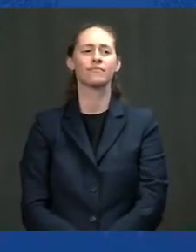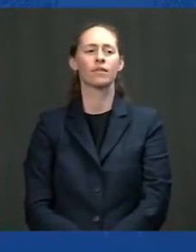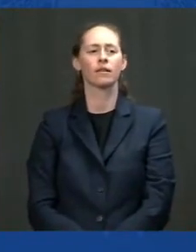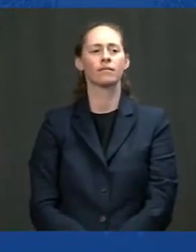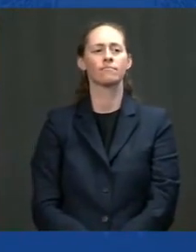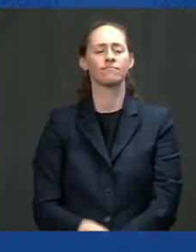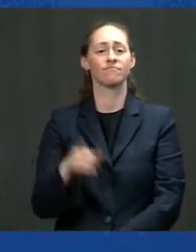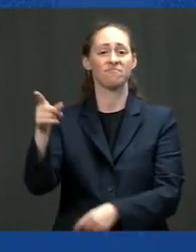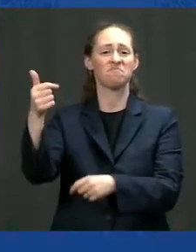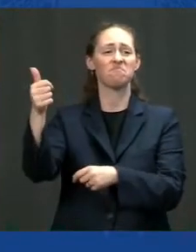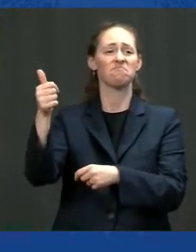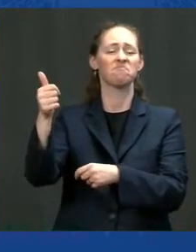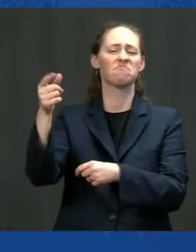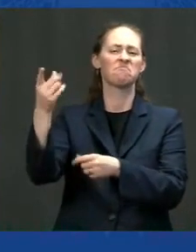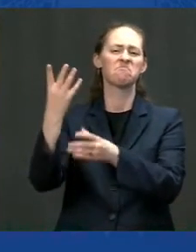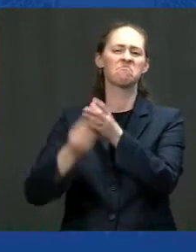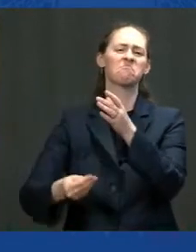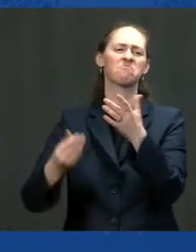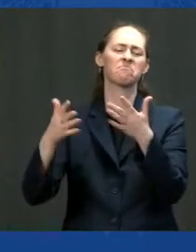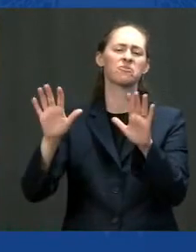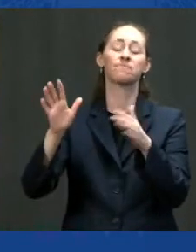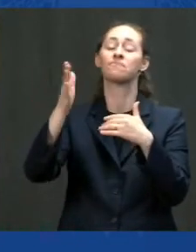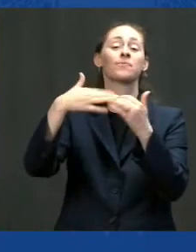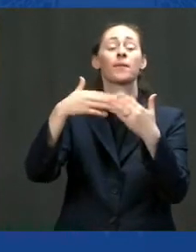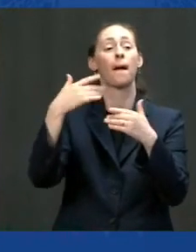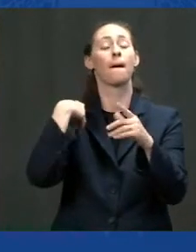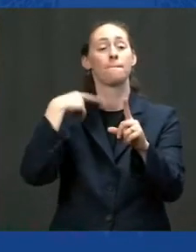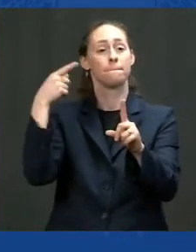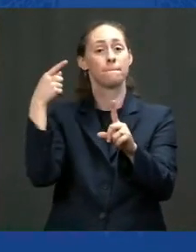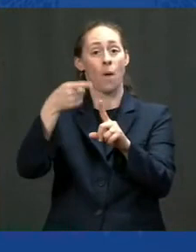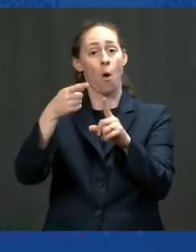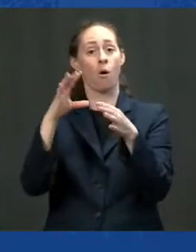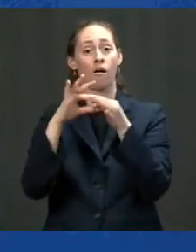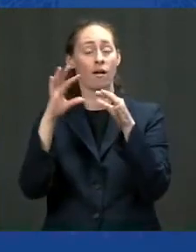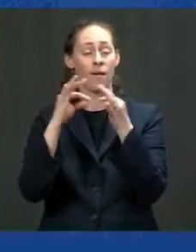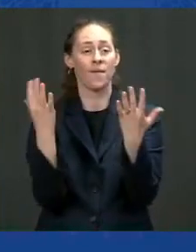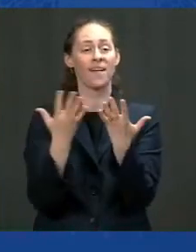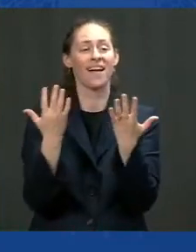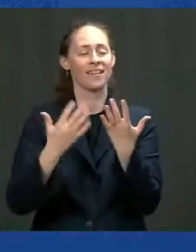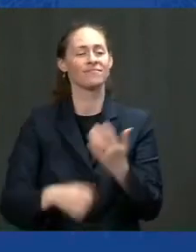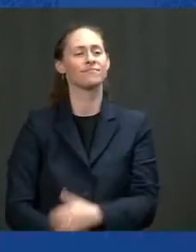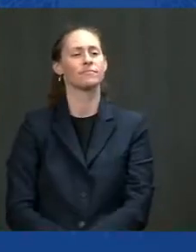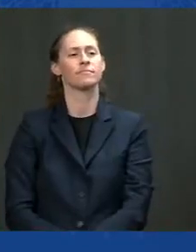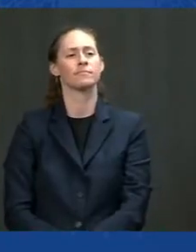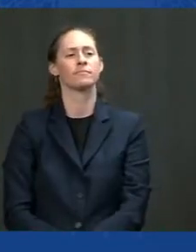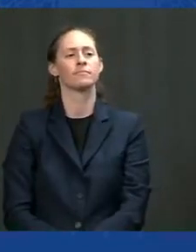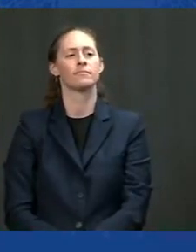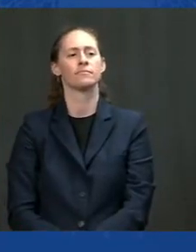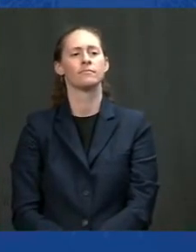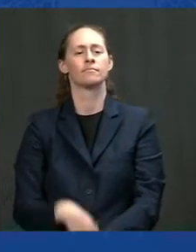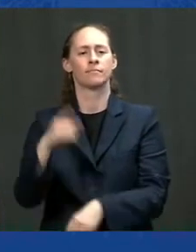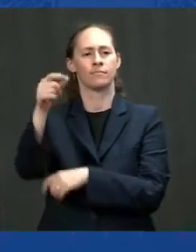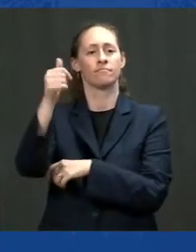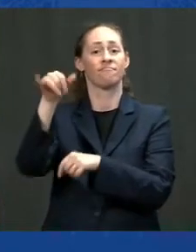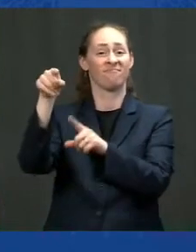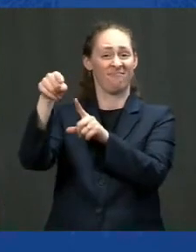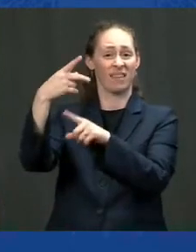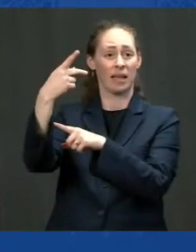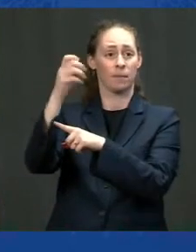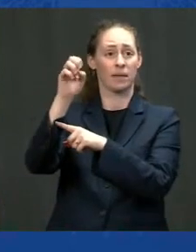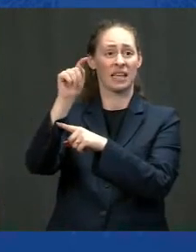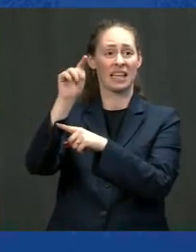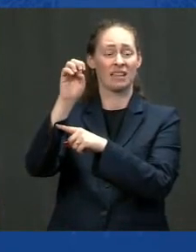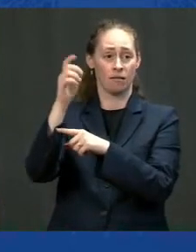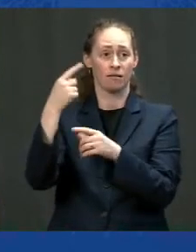away. He needed a heart for him. But anyway, the point is that what Pete used to say, and academics weren't his thing, he used to